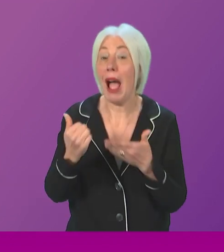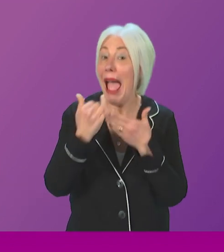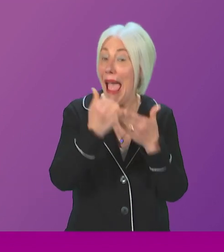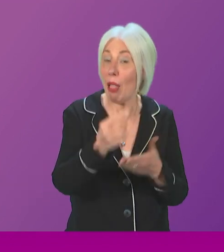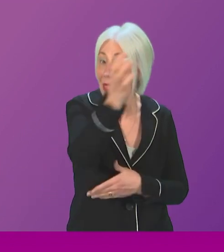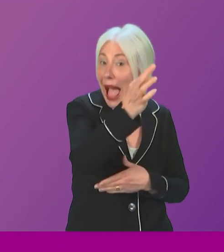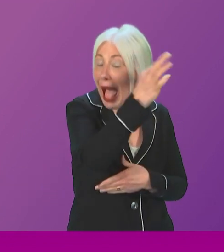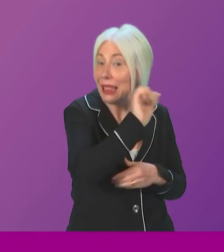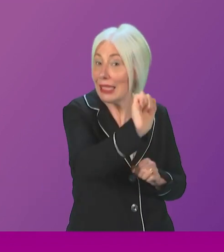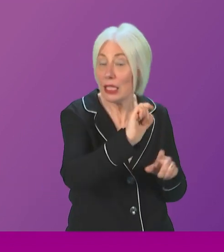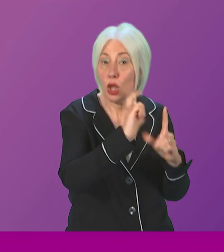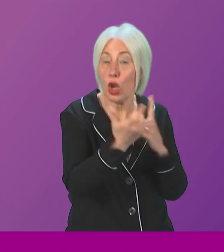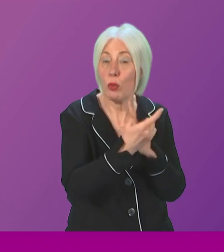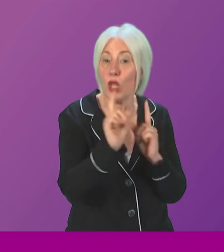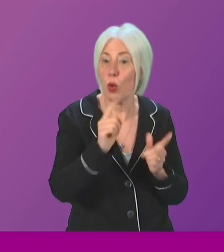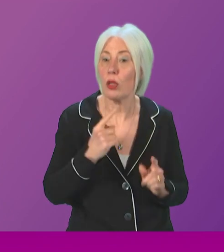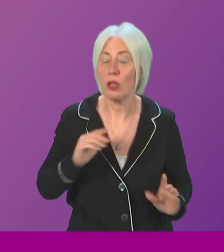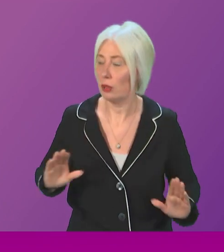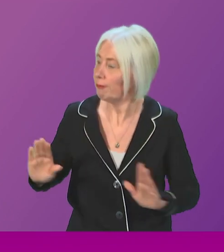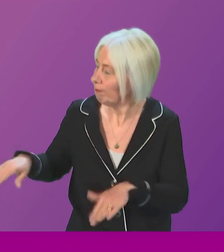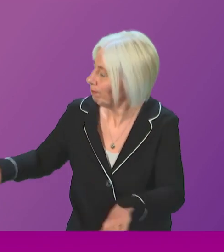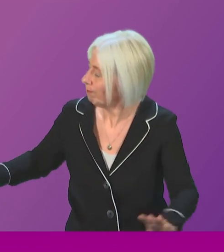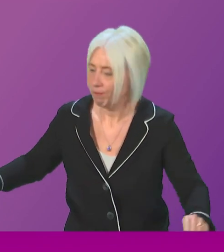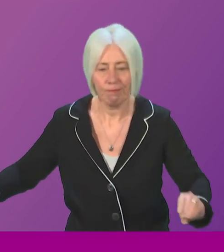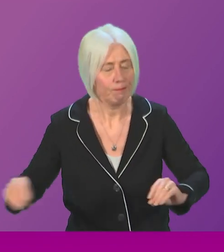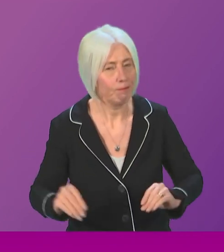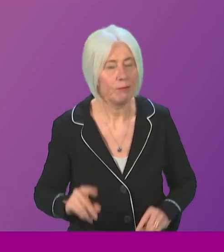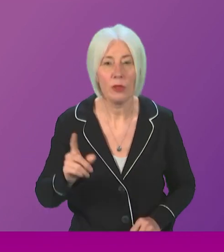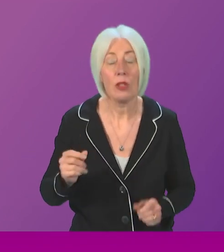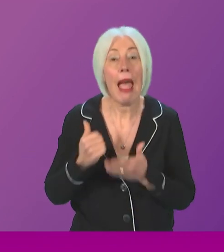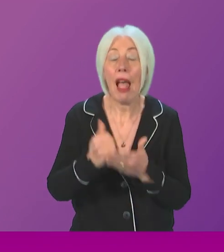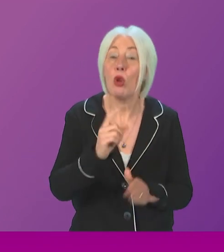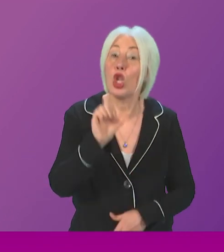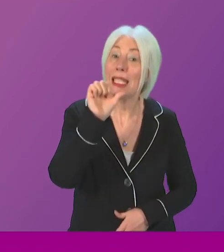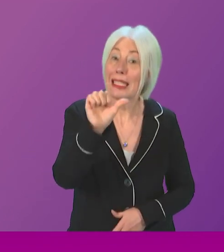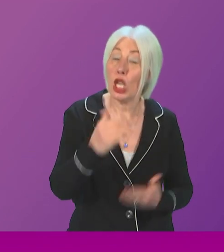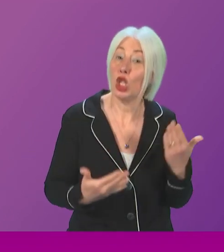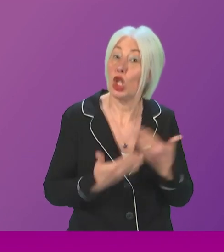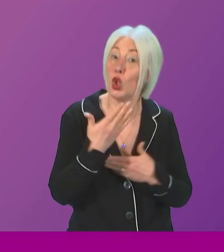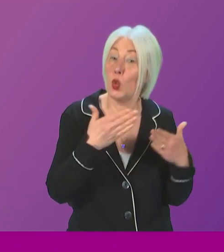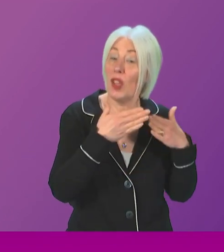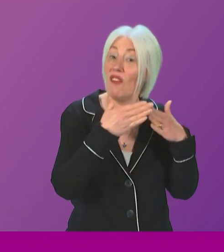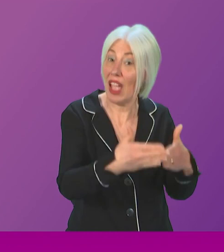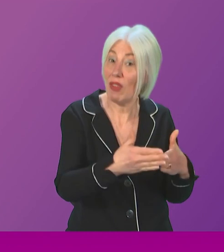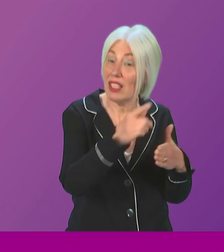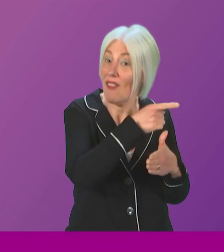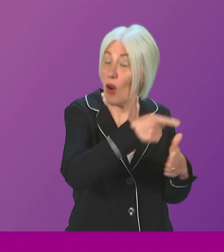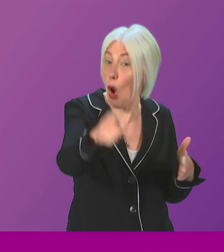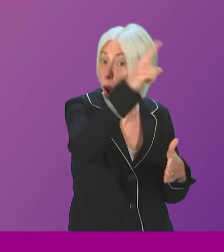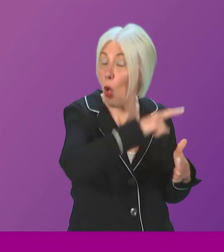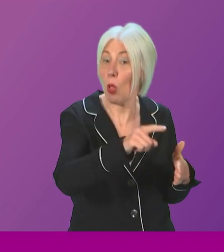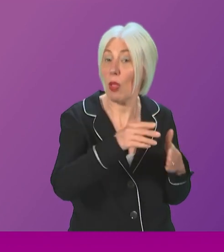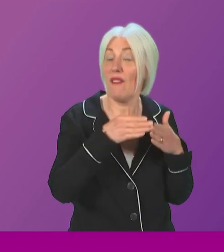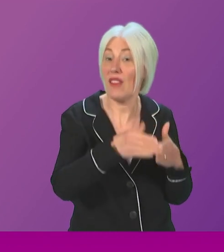of course, is delivering six new major vessels, six new major vessels to serve Scotland's ferry network